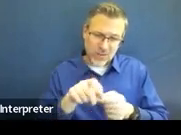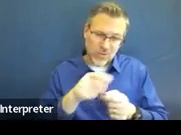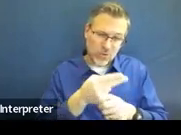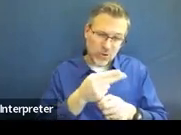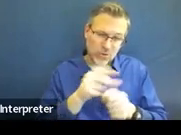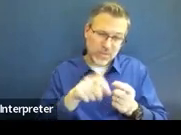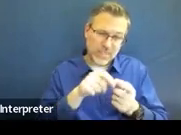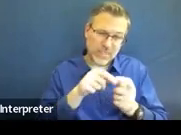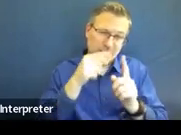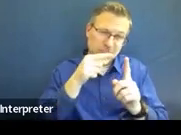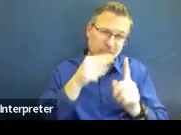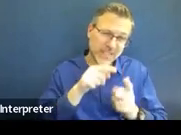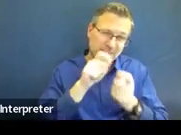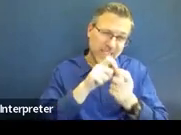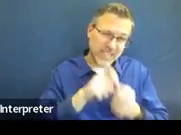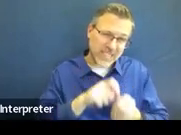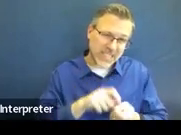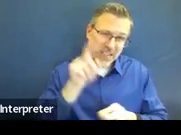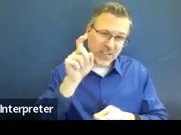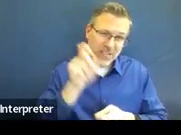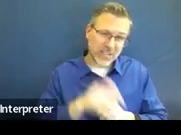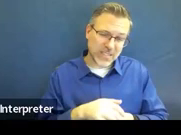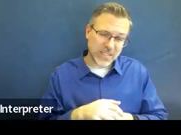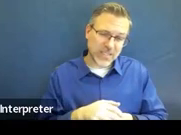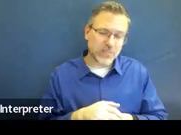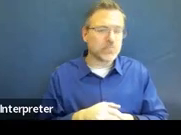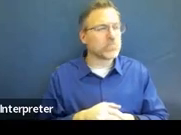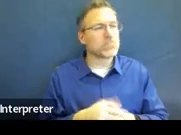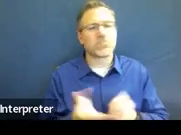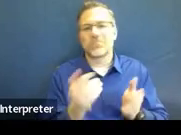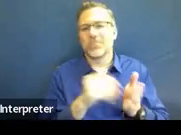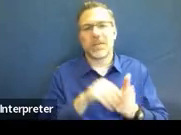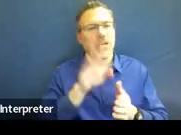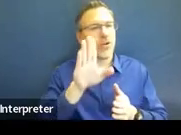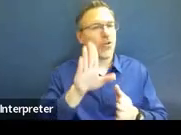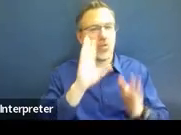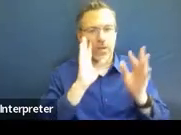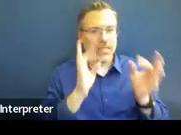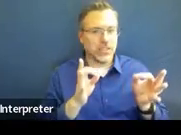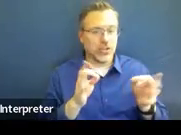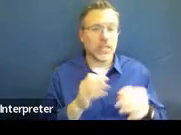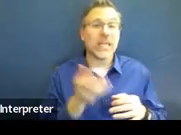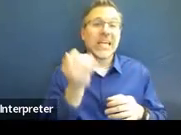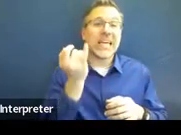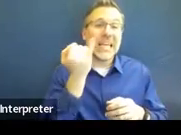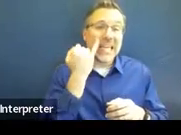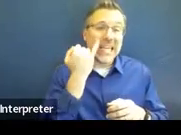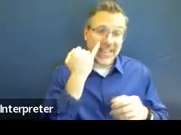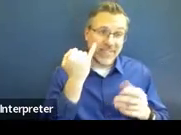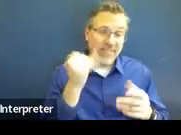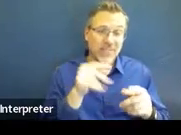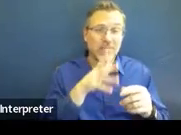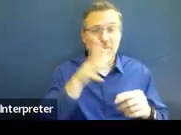That is your decision. Again, as long as it's clear to the people,